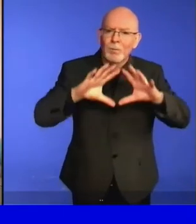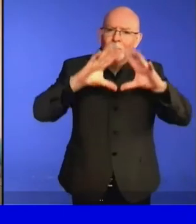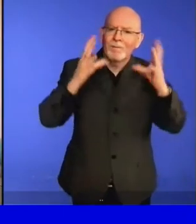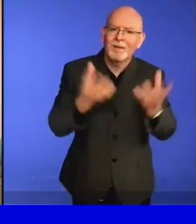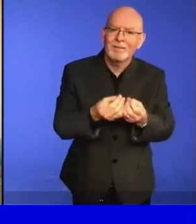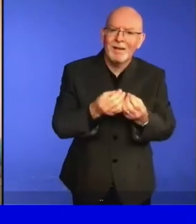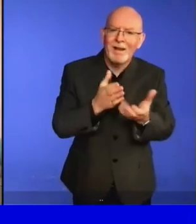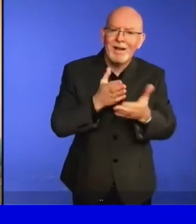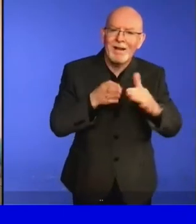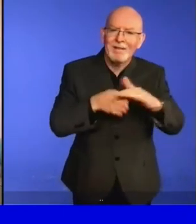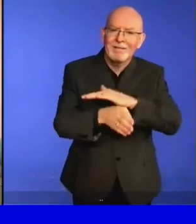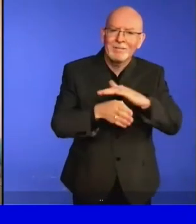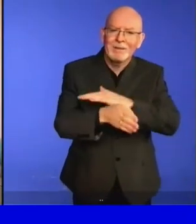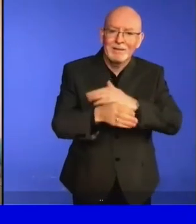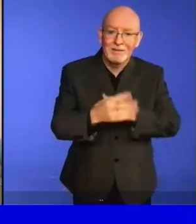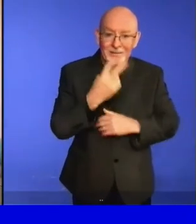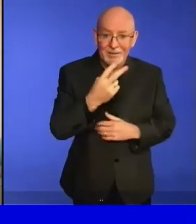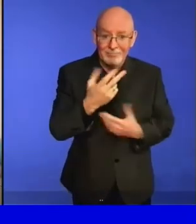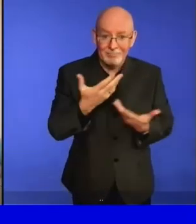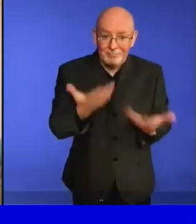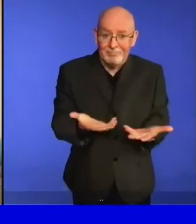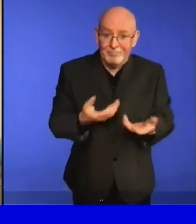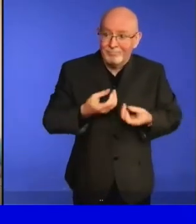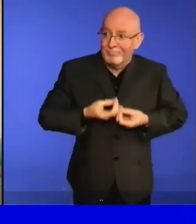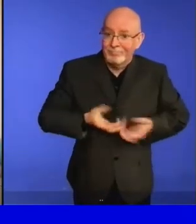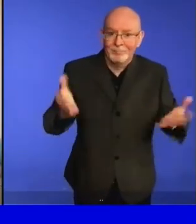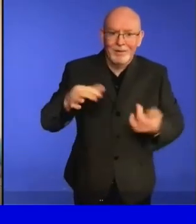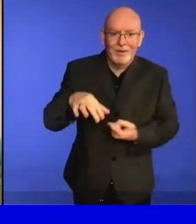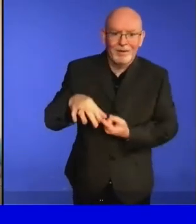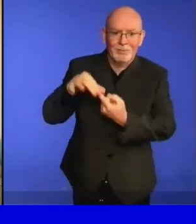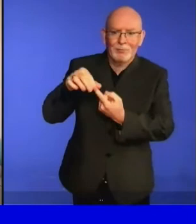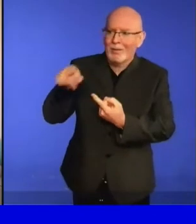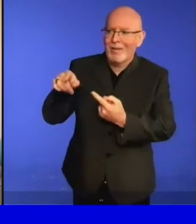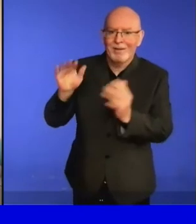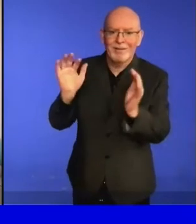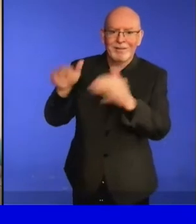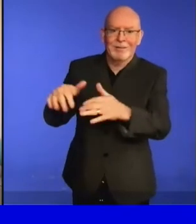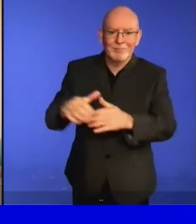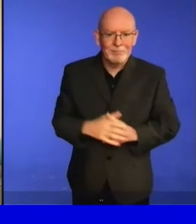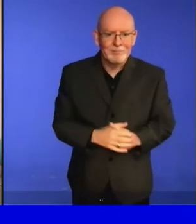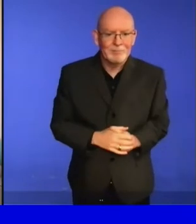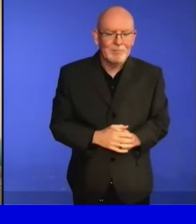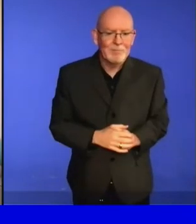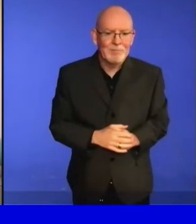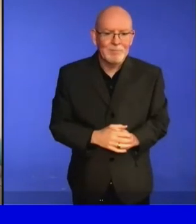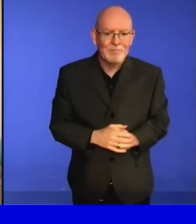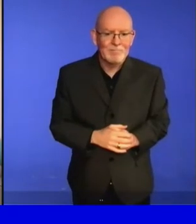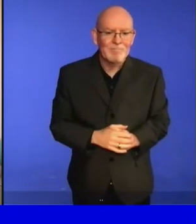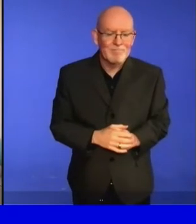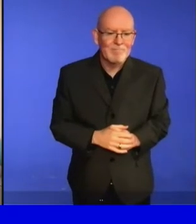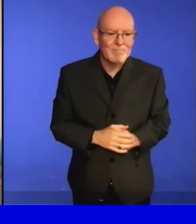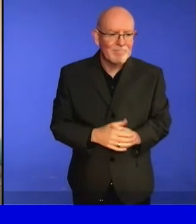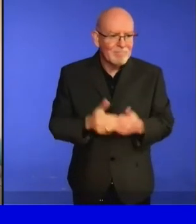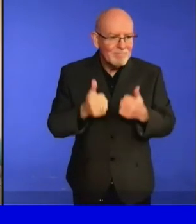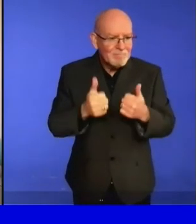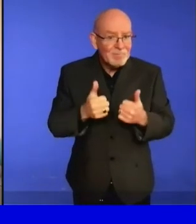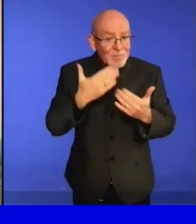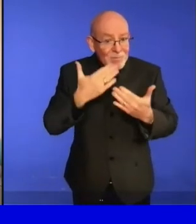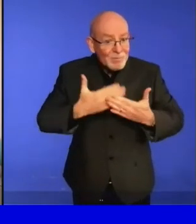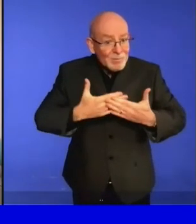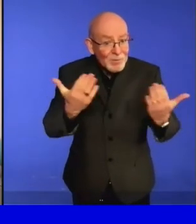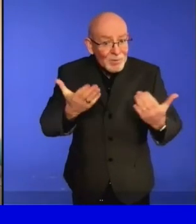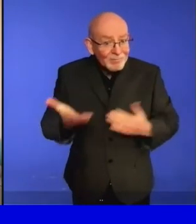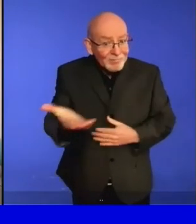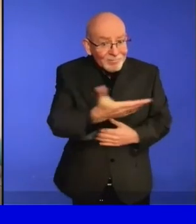A very good morning to you. The 2020-2030 decade of action is a